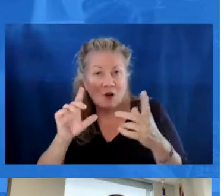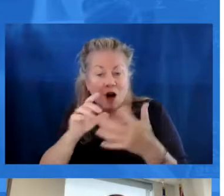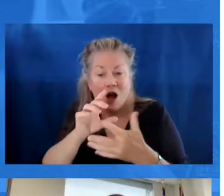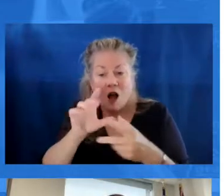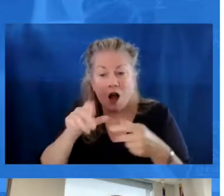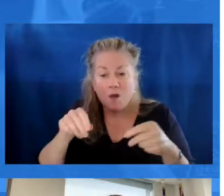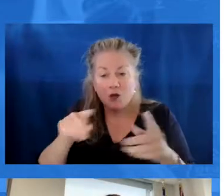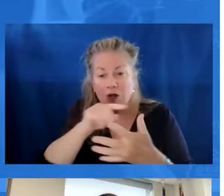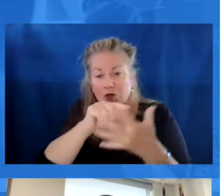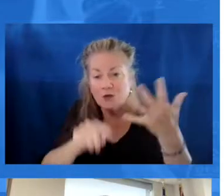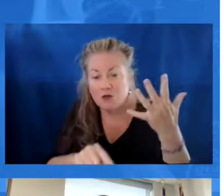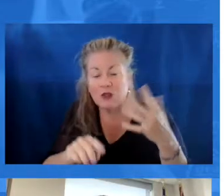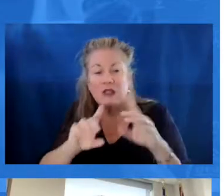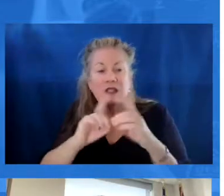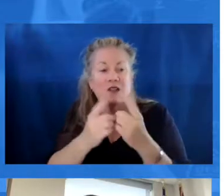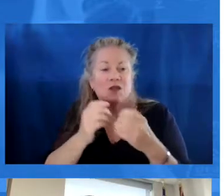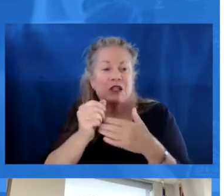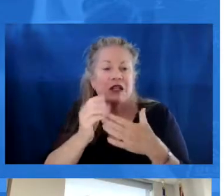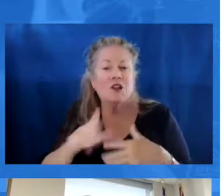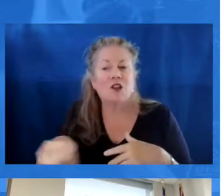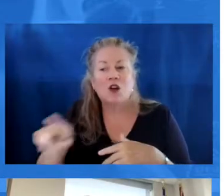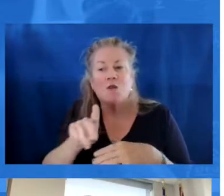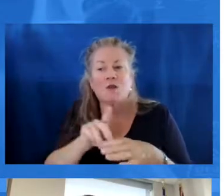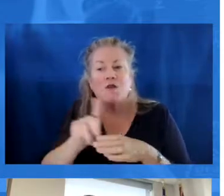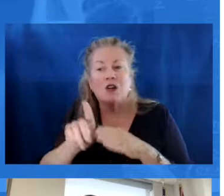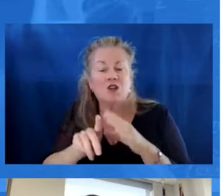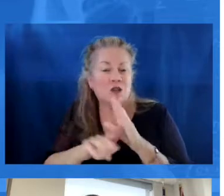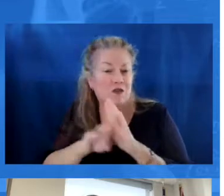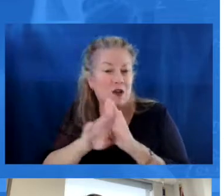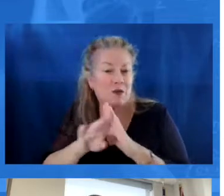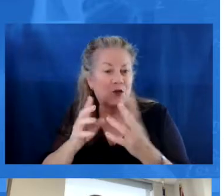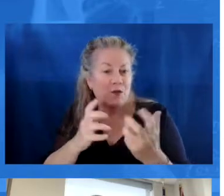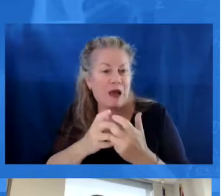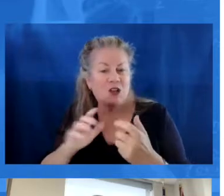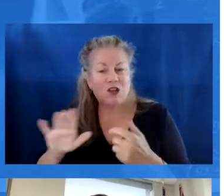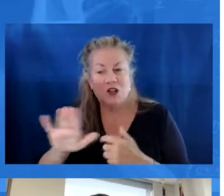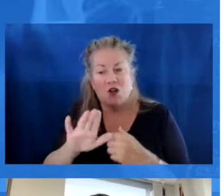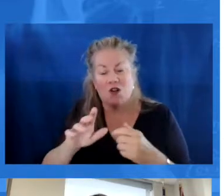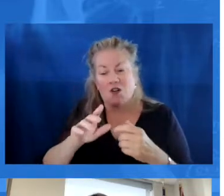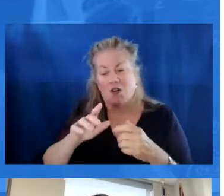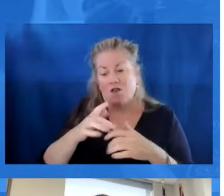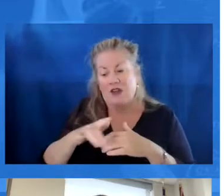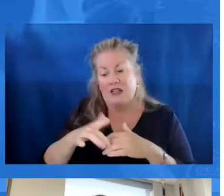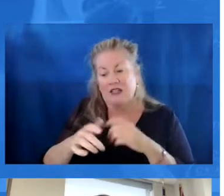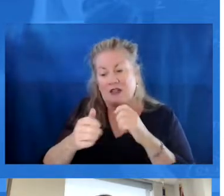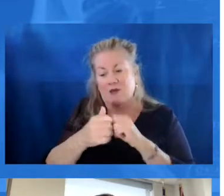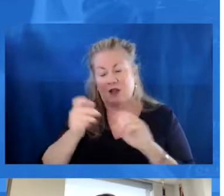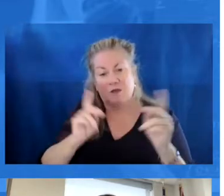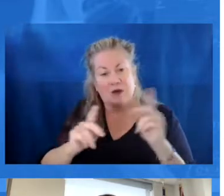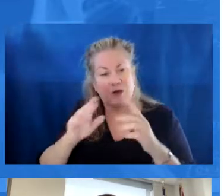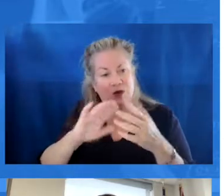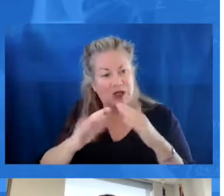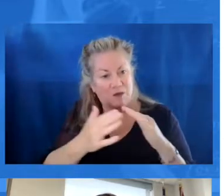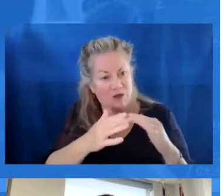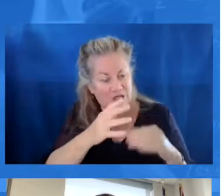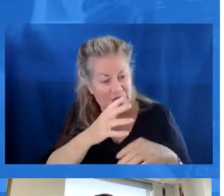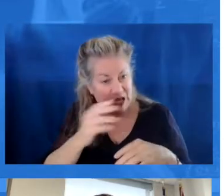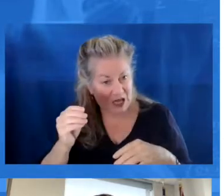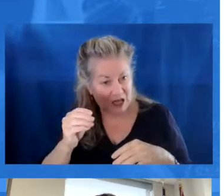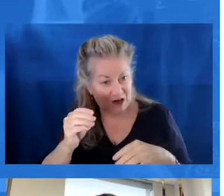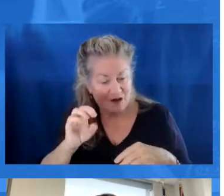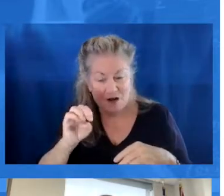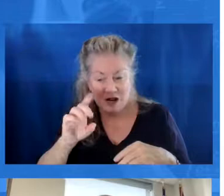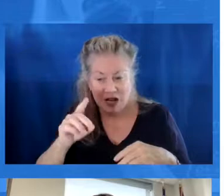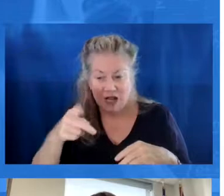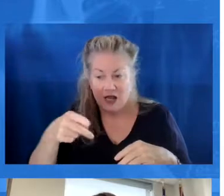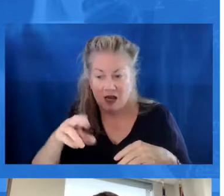opportunities. Our district leaders and the professional development they need to know how to match their vacancies with the people in the communities who can do that